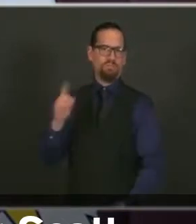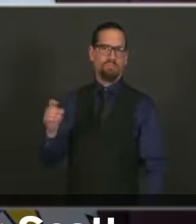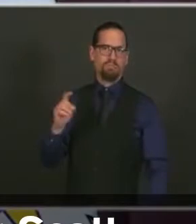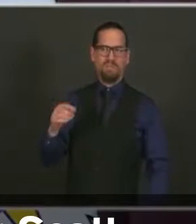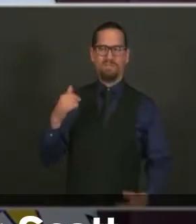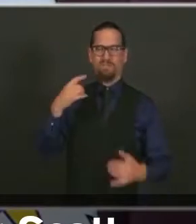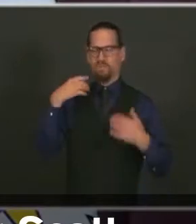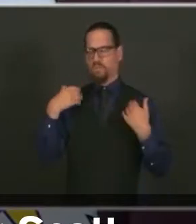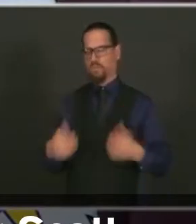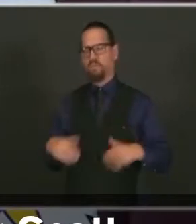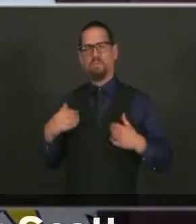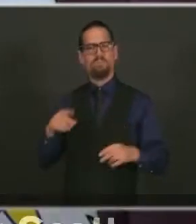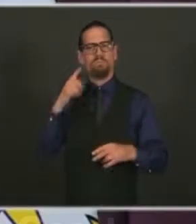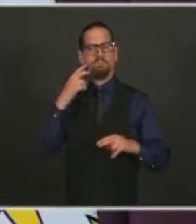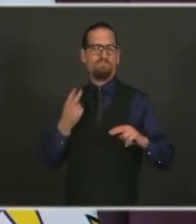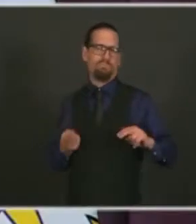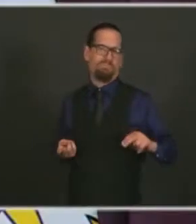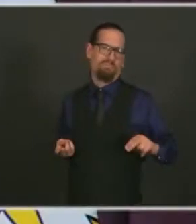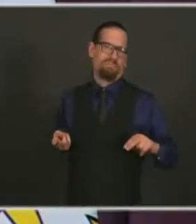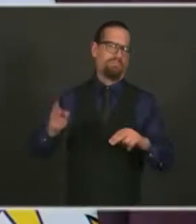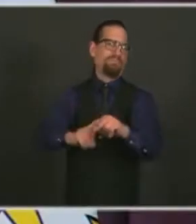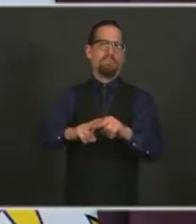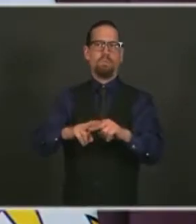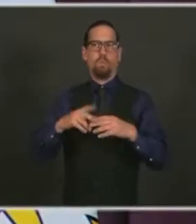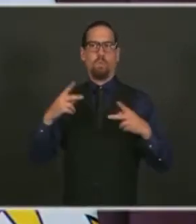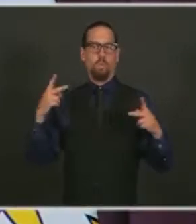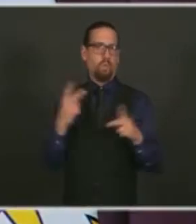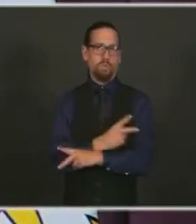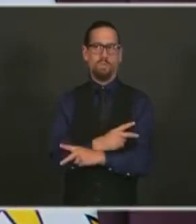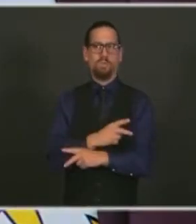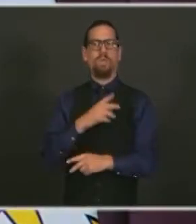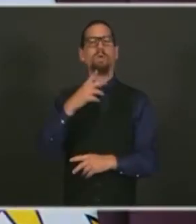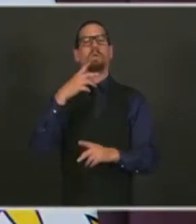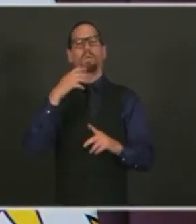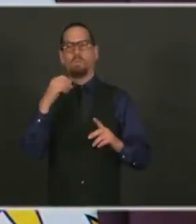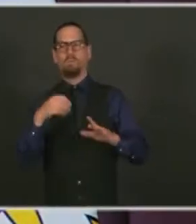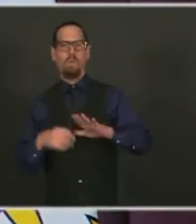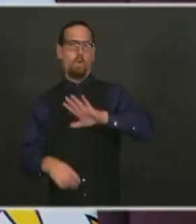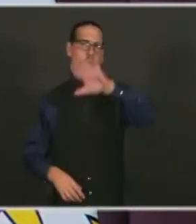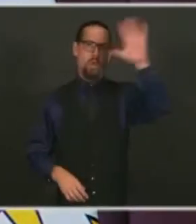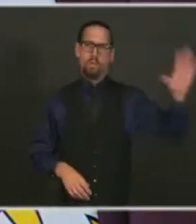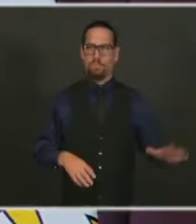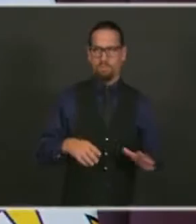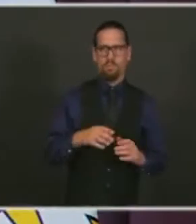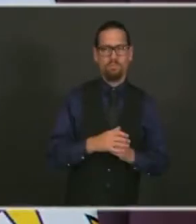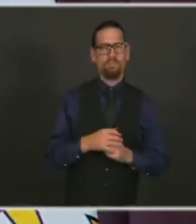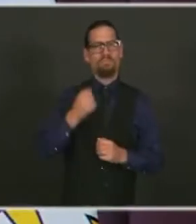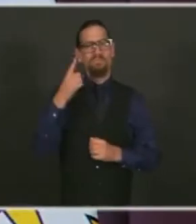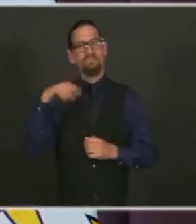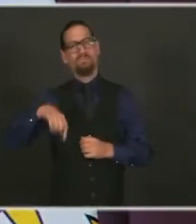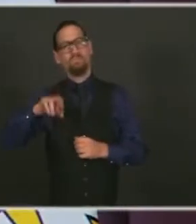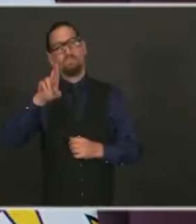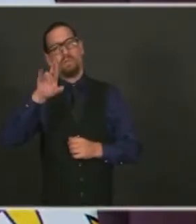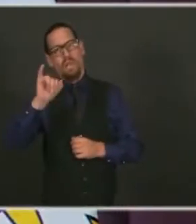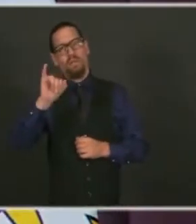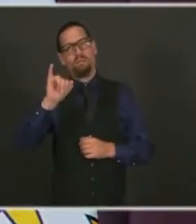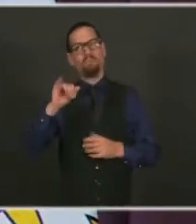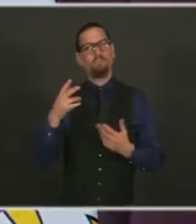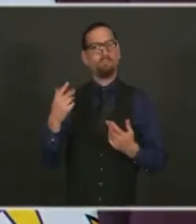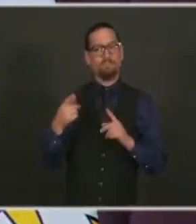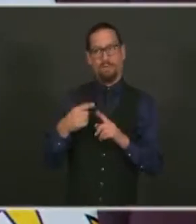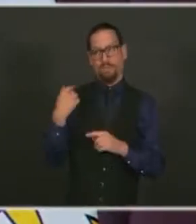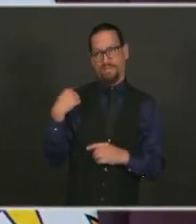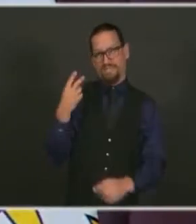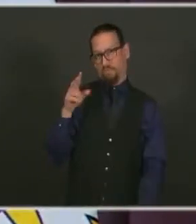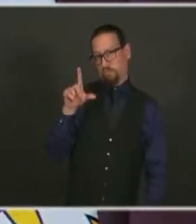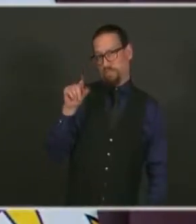across the country. Rhode Island's overdose numbers peaked in 2016 and then steadily declined over the next few years.